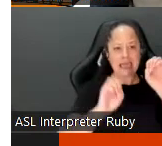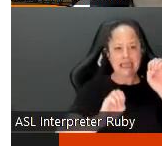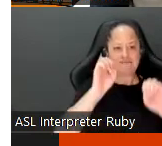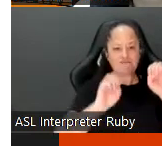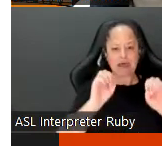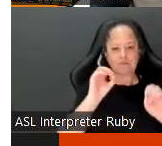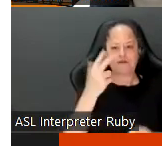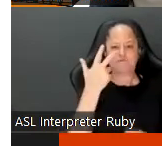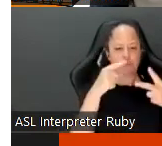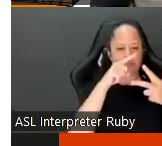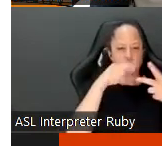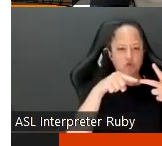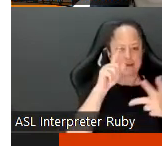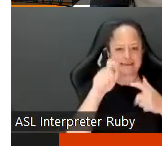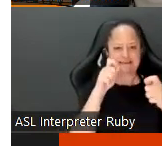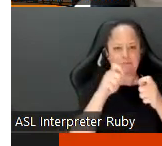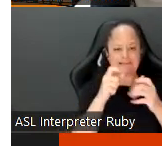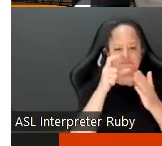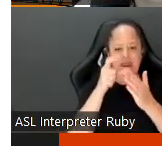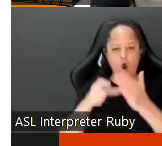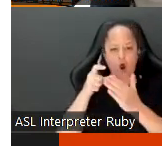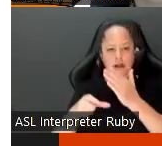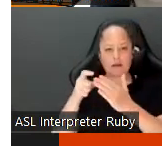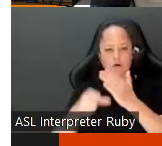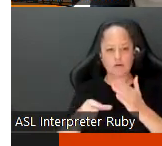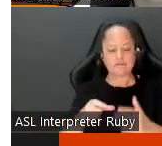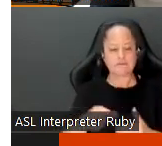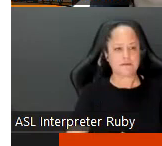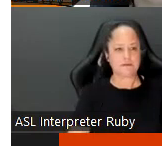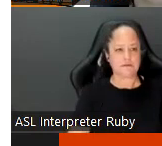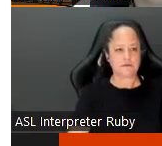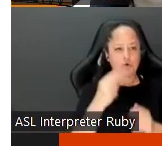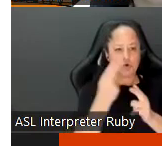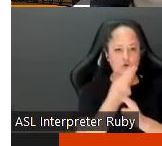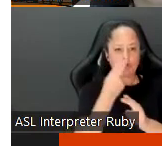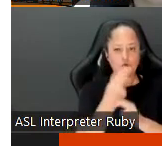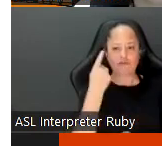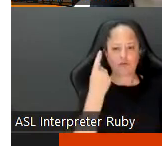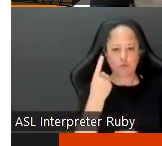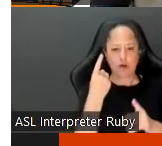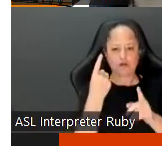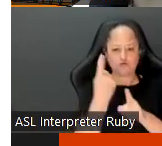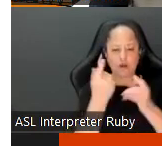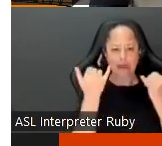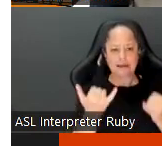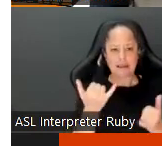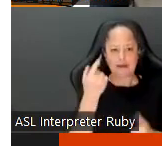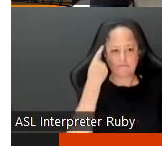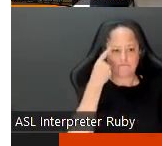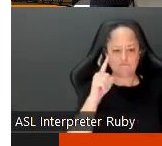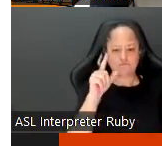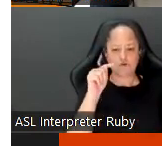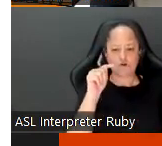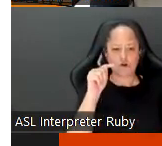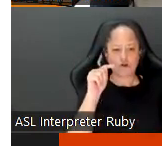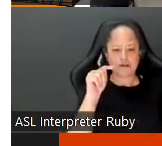of three very specific articles um and there's uh we're using the ones right now or the for the tenure